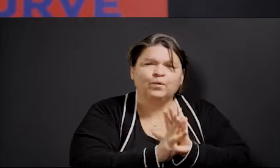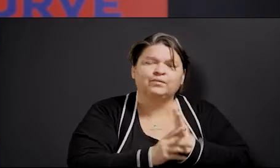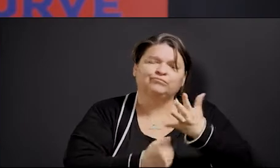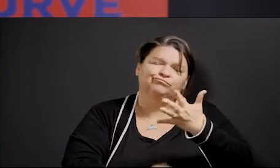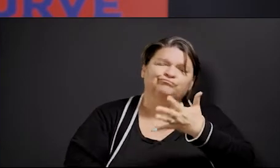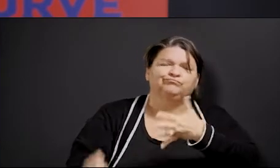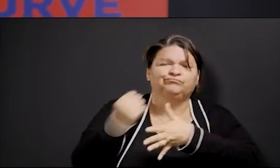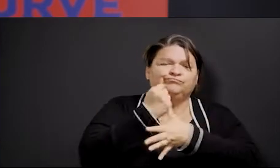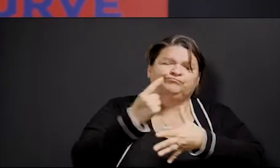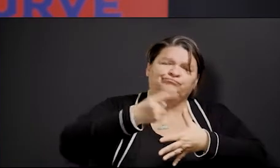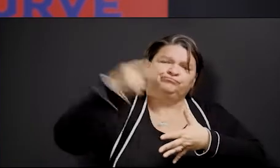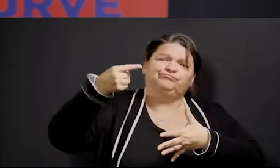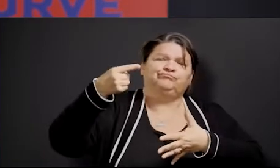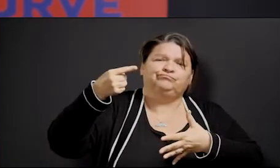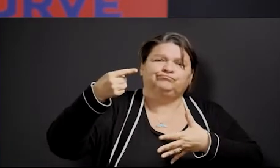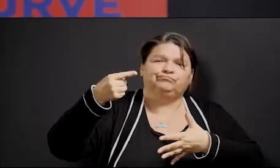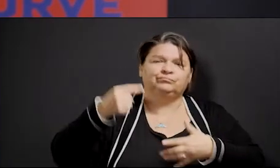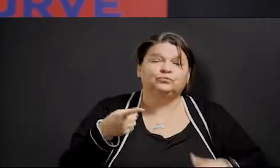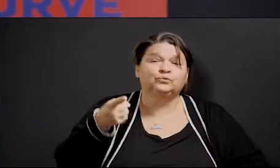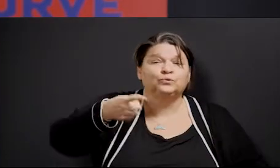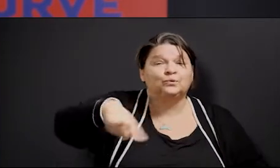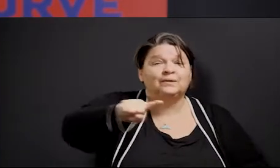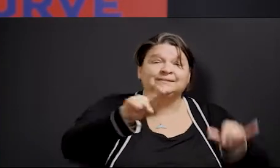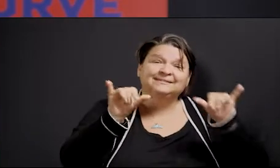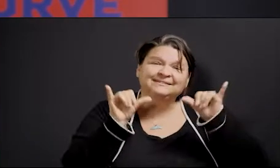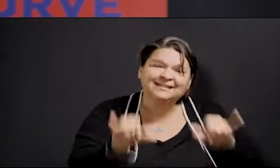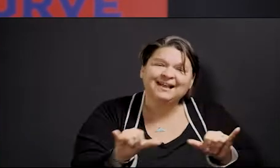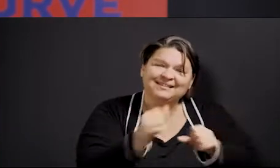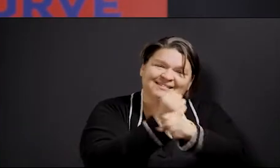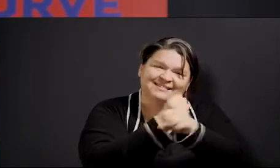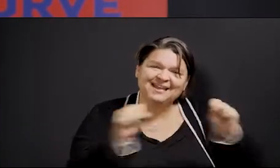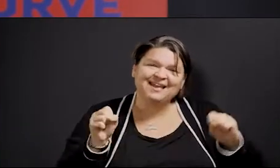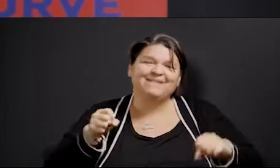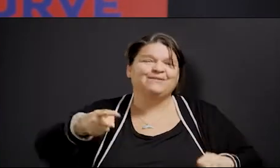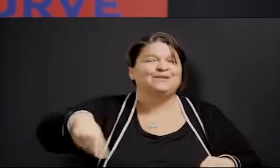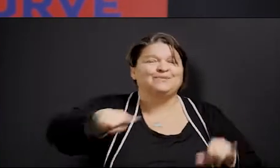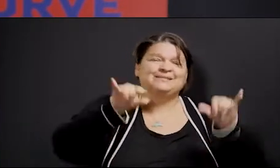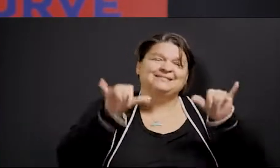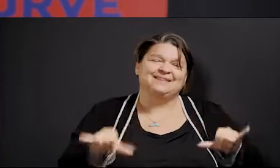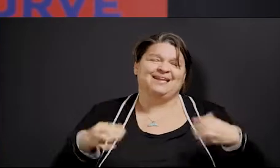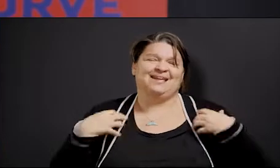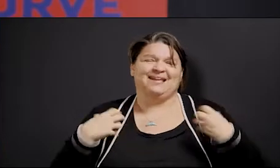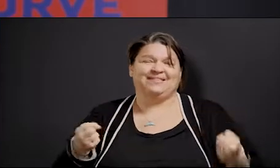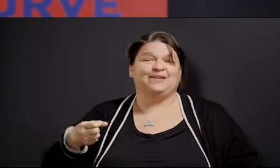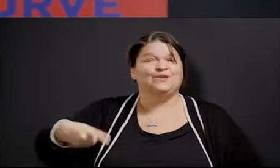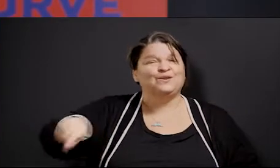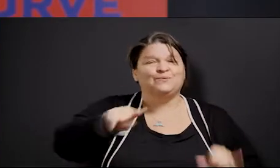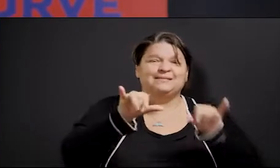y'all stay safe, y'all stay healthy, and y'all stay home.